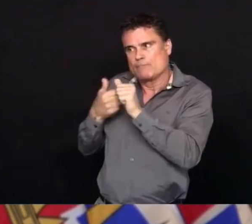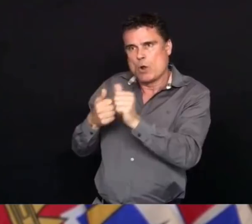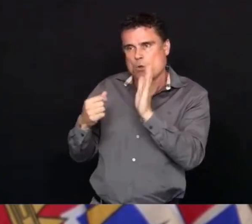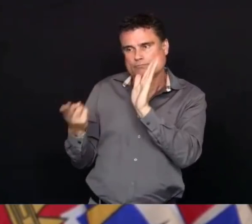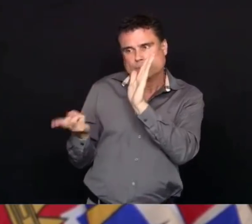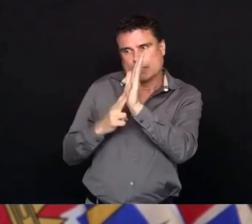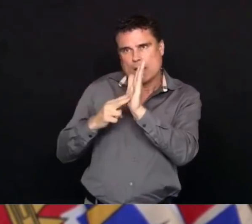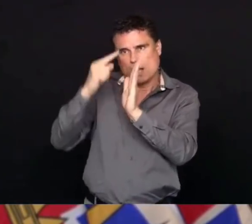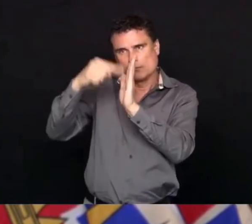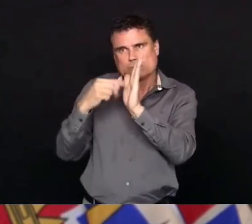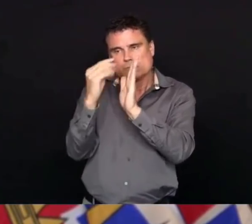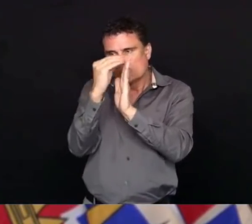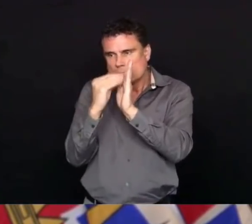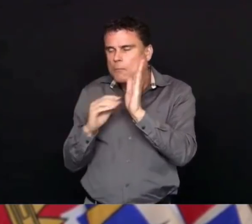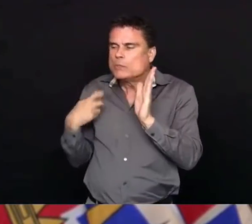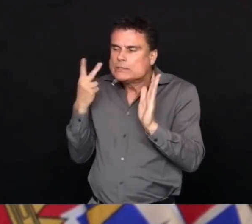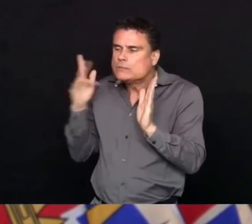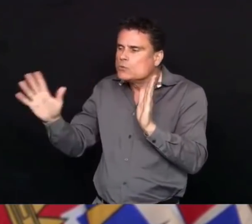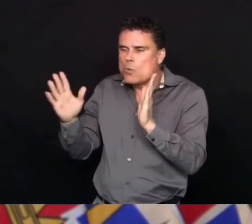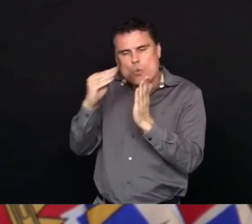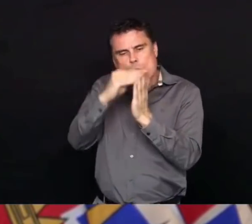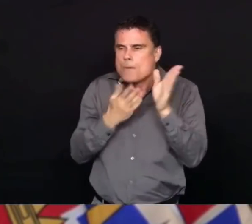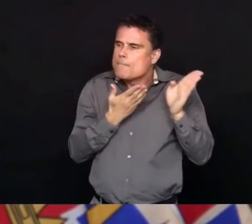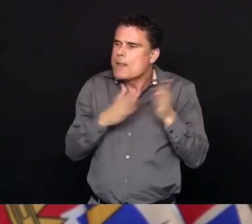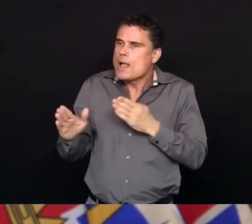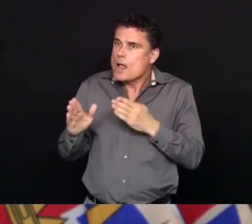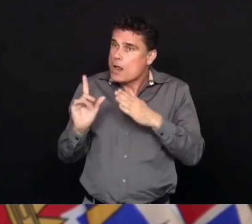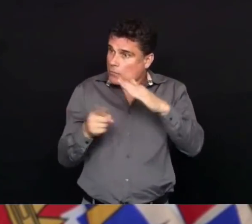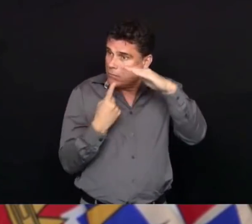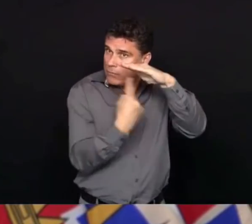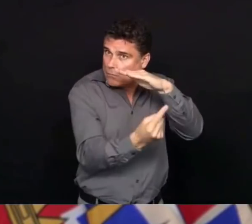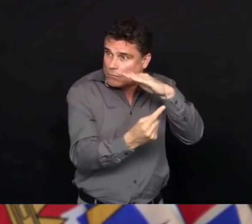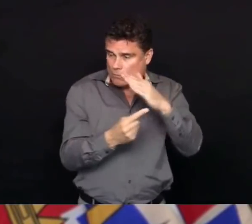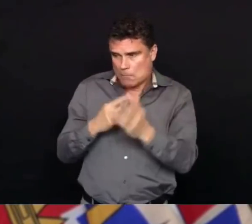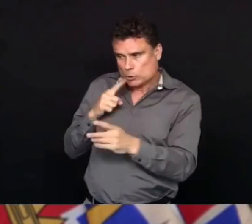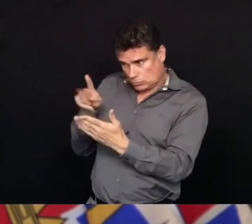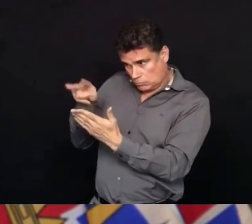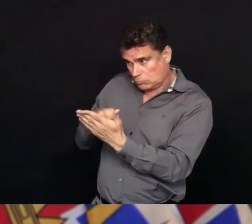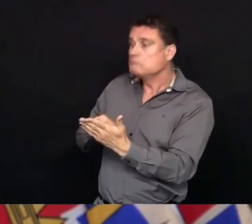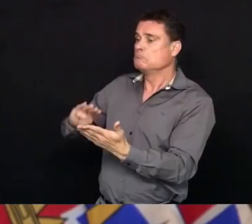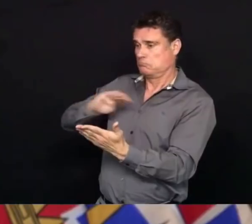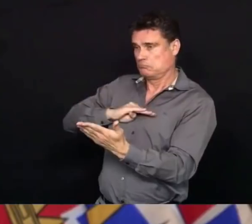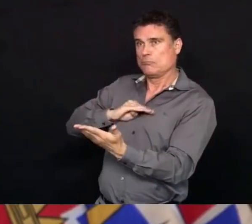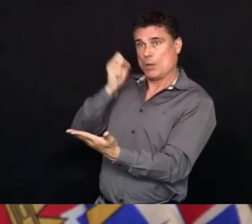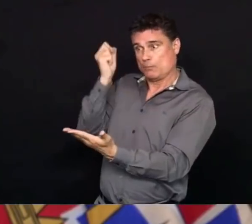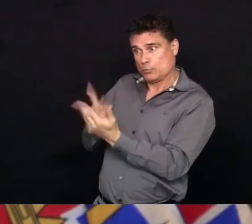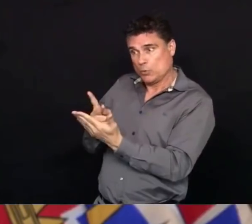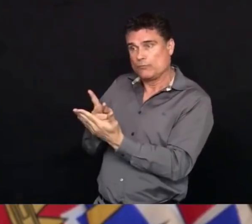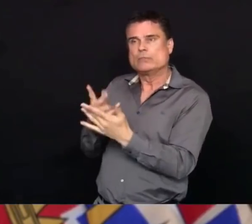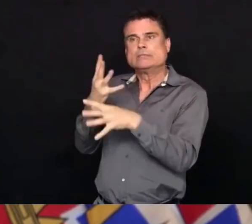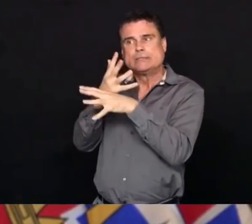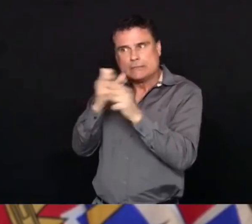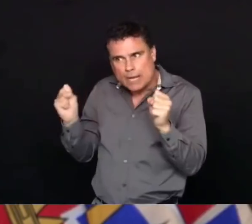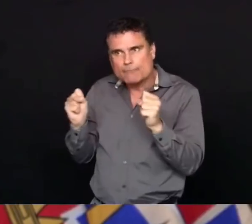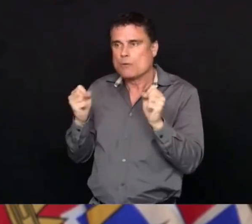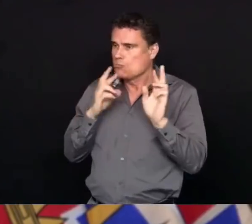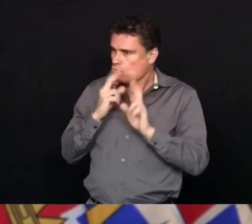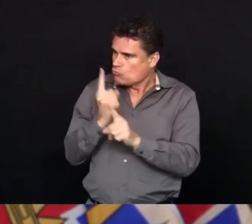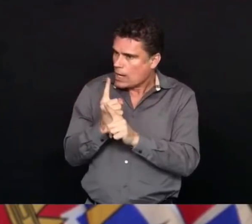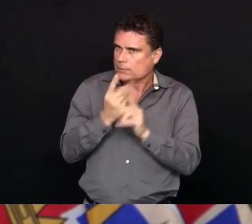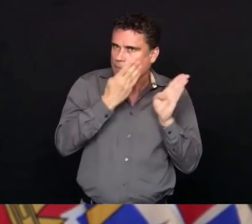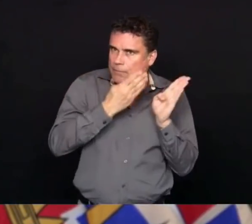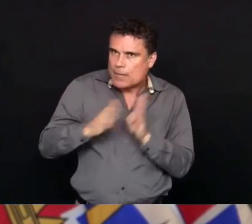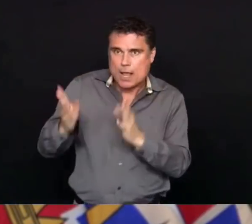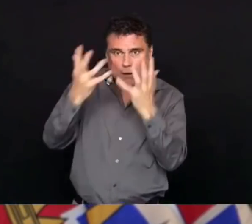ensuring that this is done safely so that everybody can meet what we need them to do. Our expectation that they self-isolate for